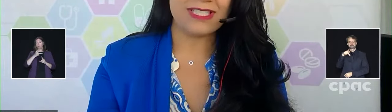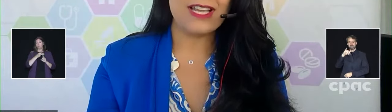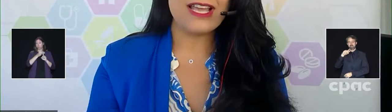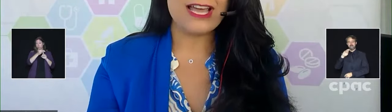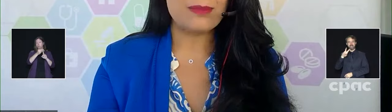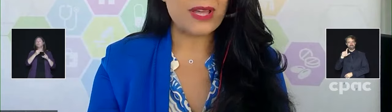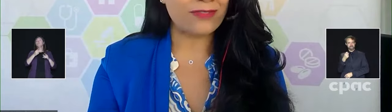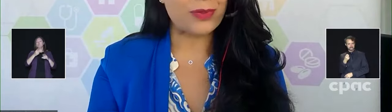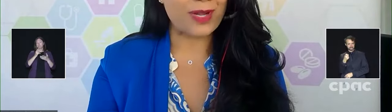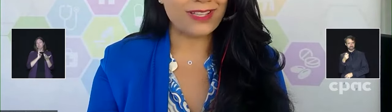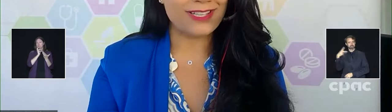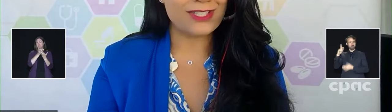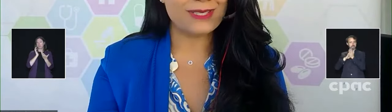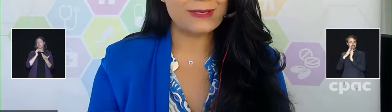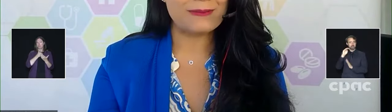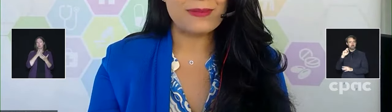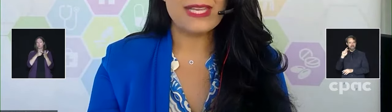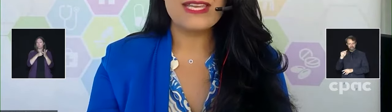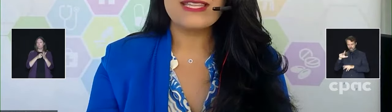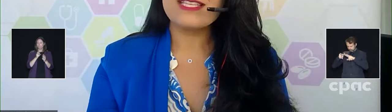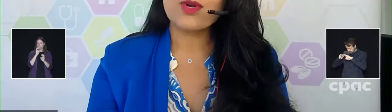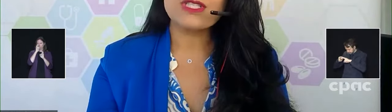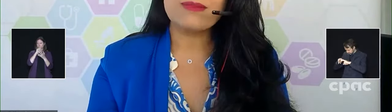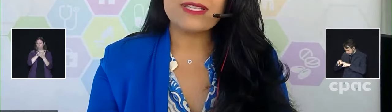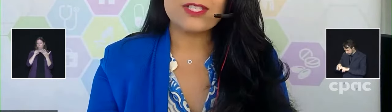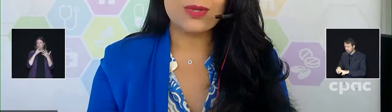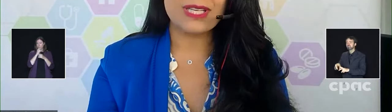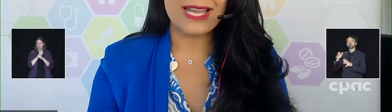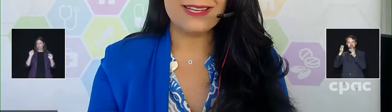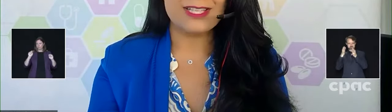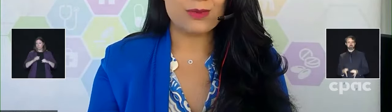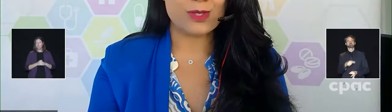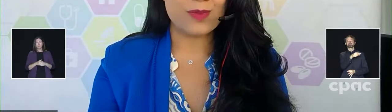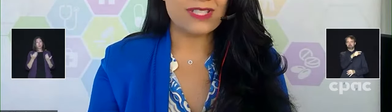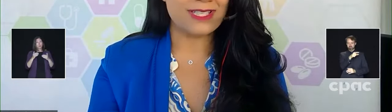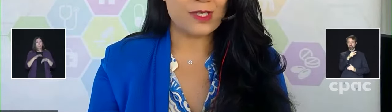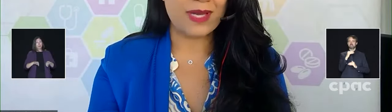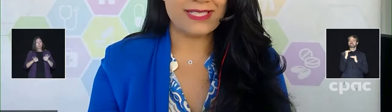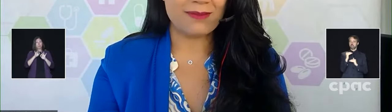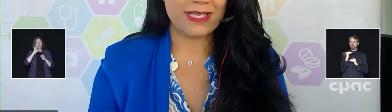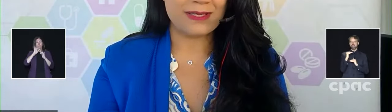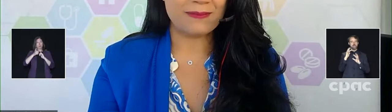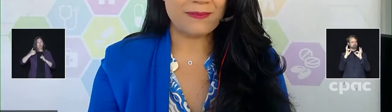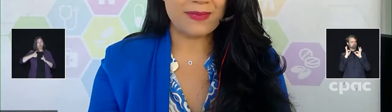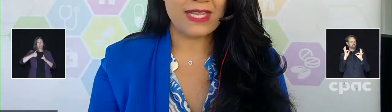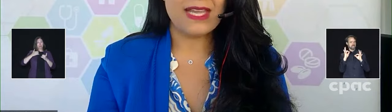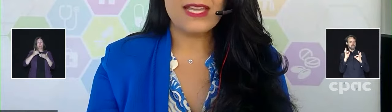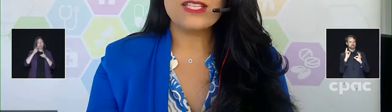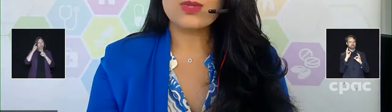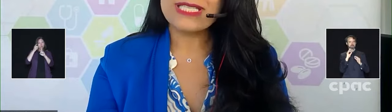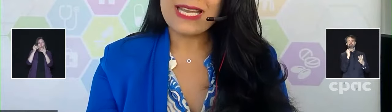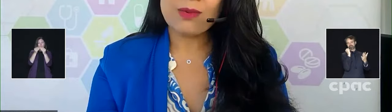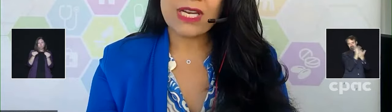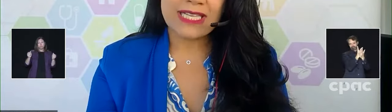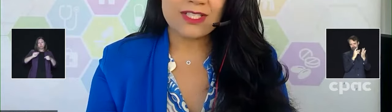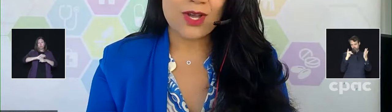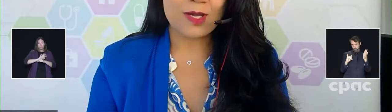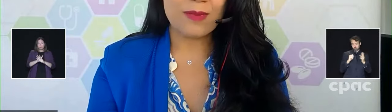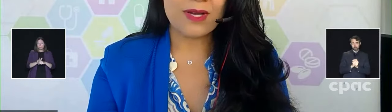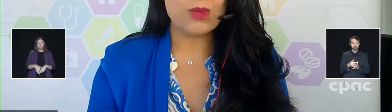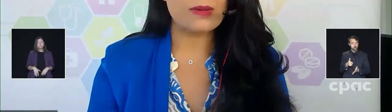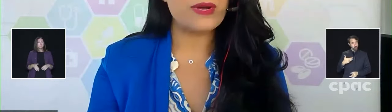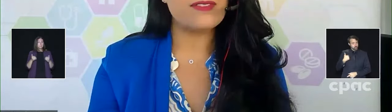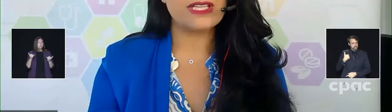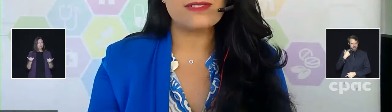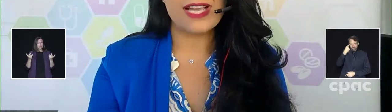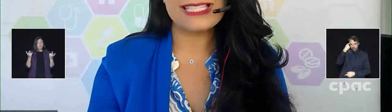effectiveness from the regulations. This marks a milestone in Canada's response to this pandemic. So, today, what I'd like to